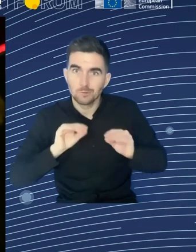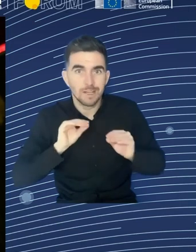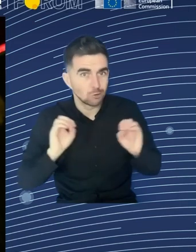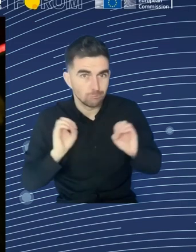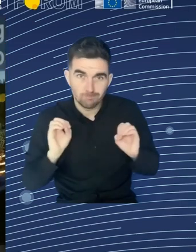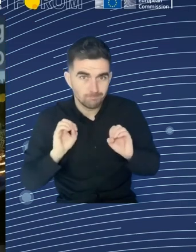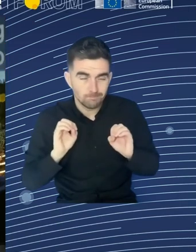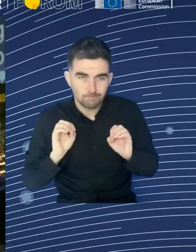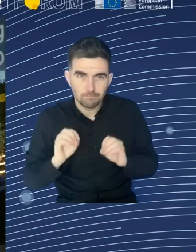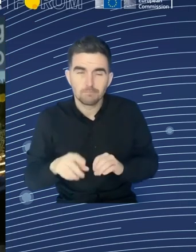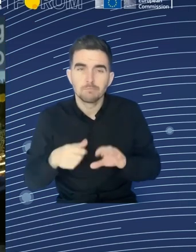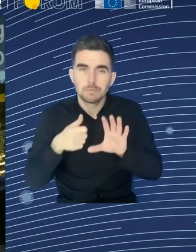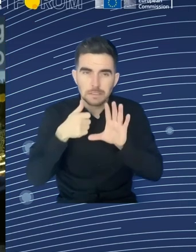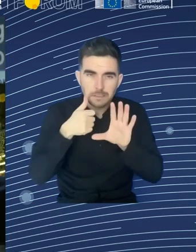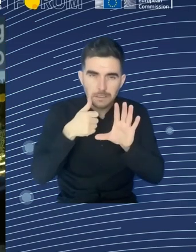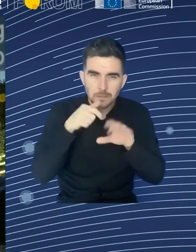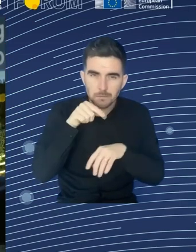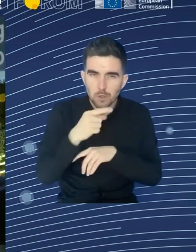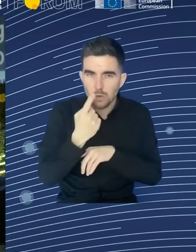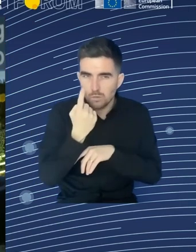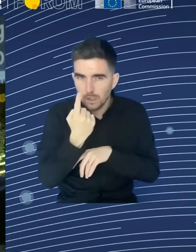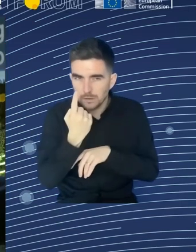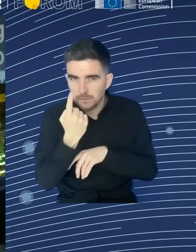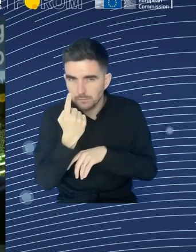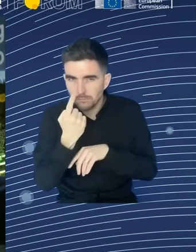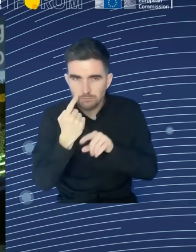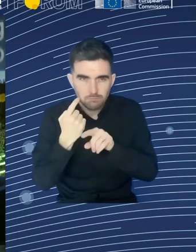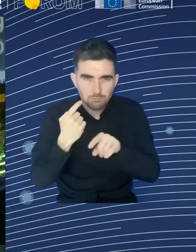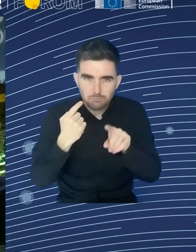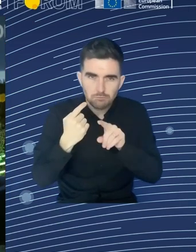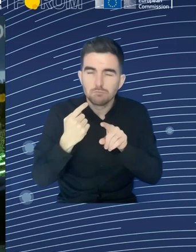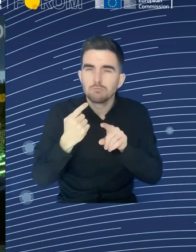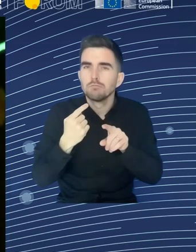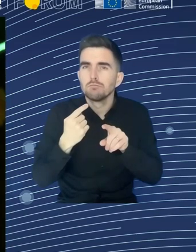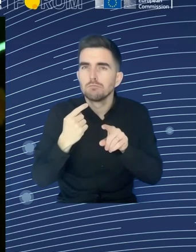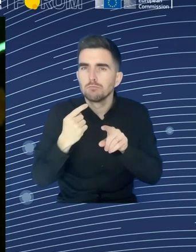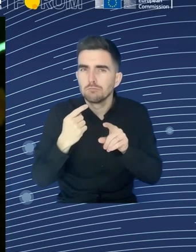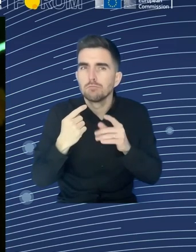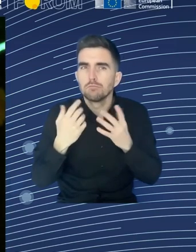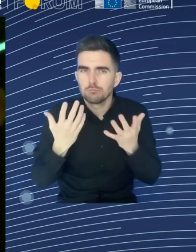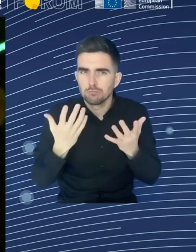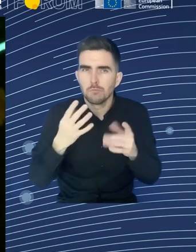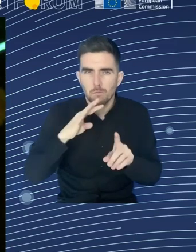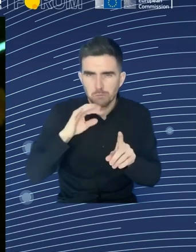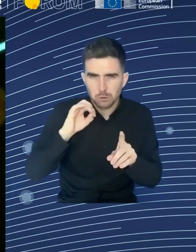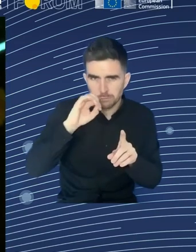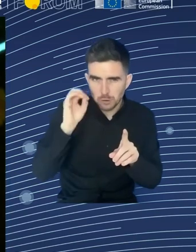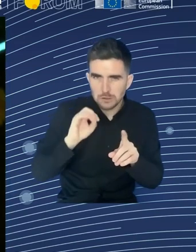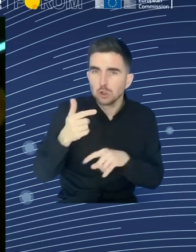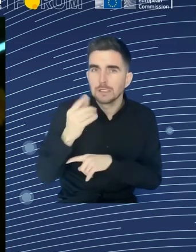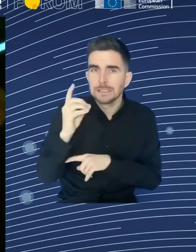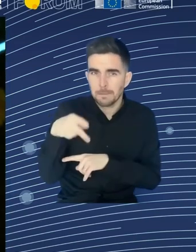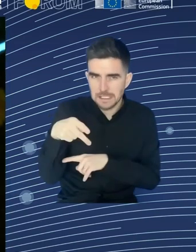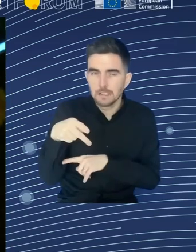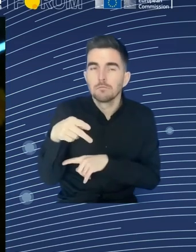of member states. The two biggest spending categories are pensions and healthcare. So these are going to be increasing areas and